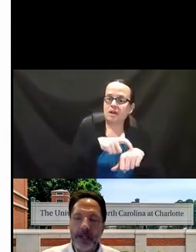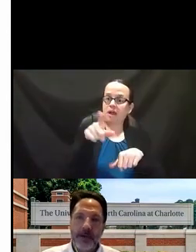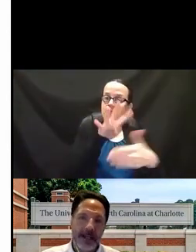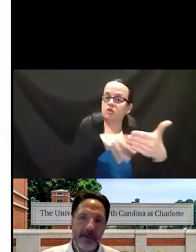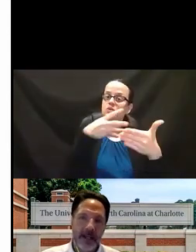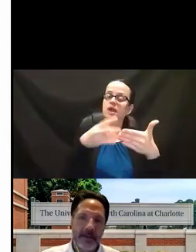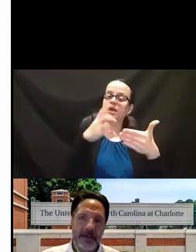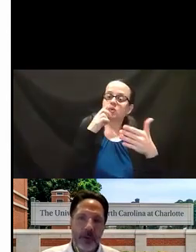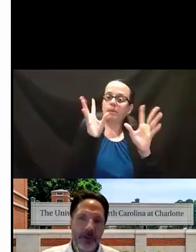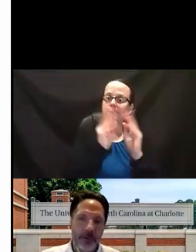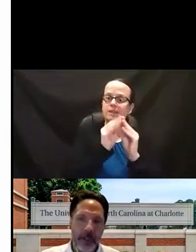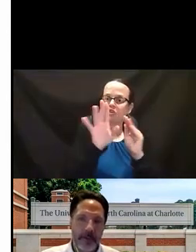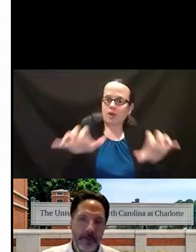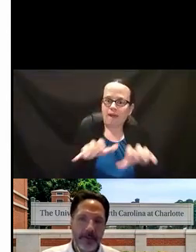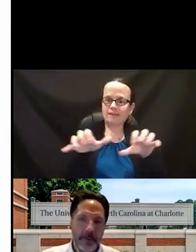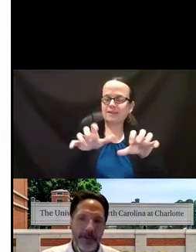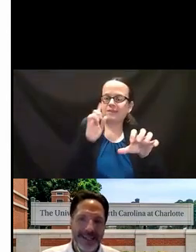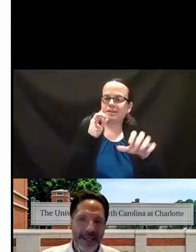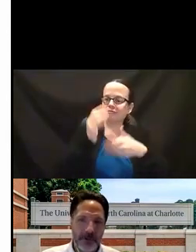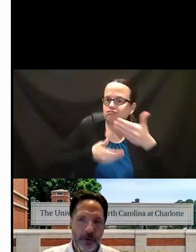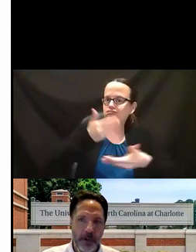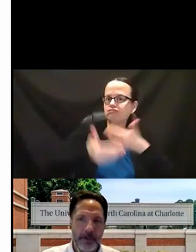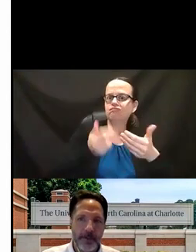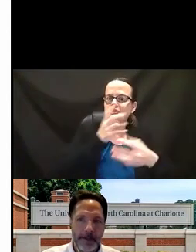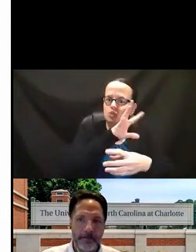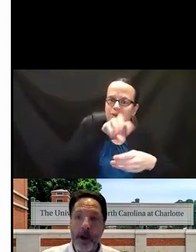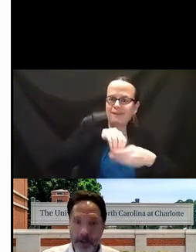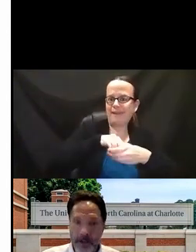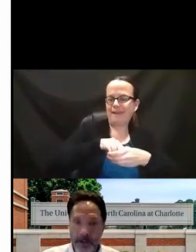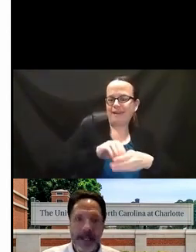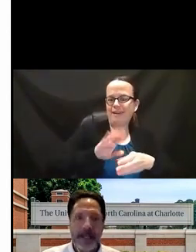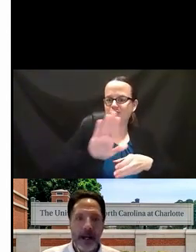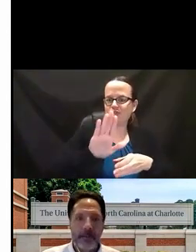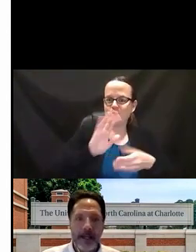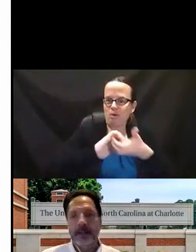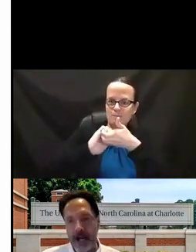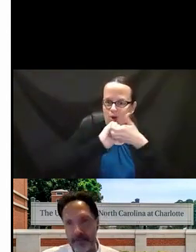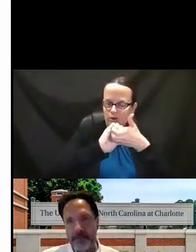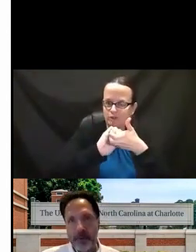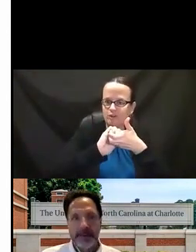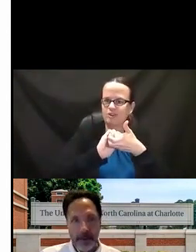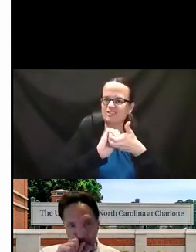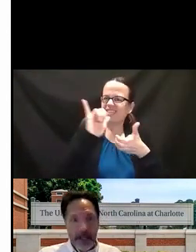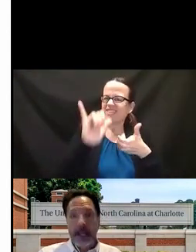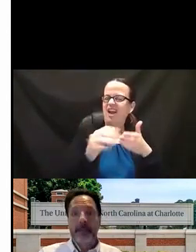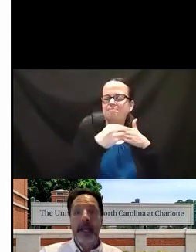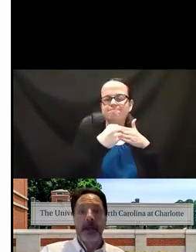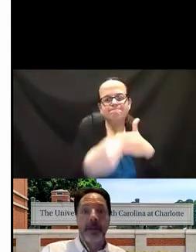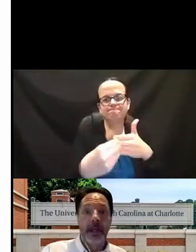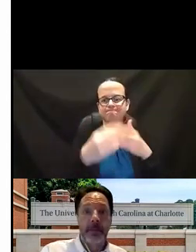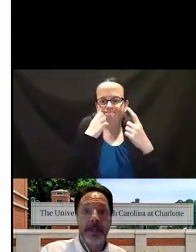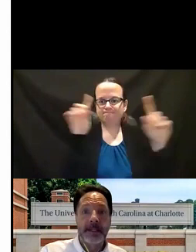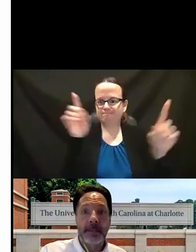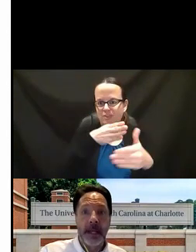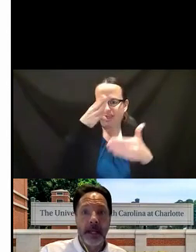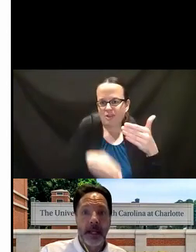and your activities that you are doing to engage your partners is a driving force. So again, thank